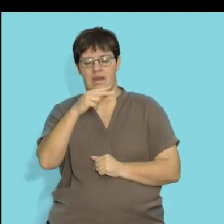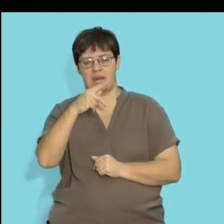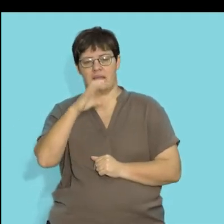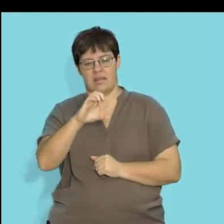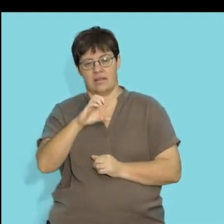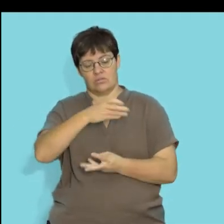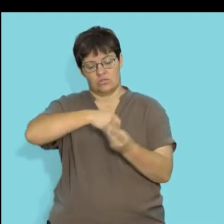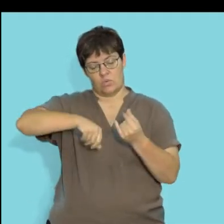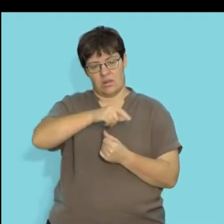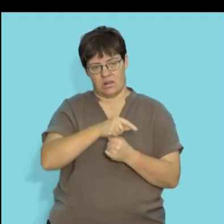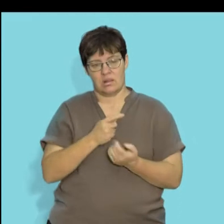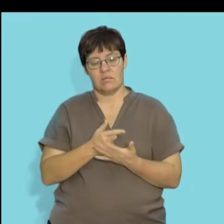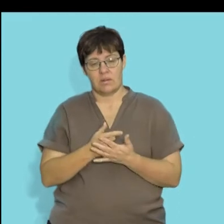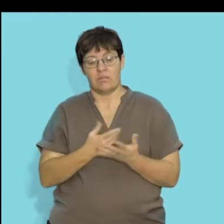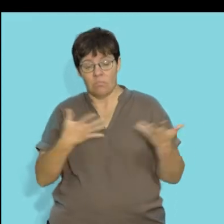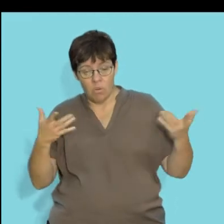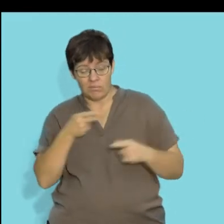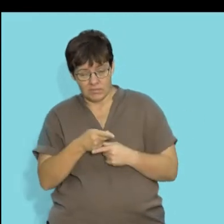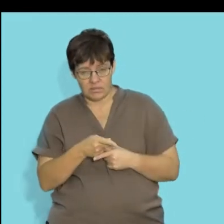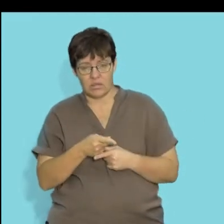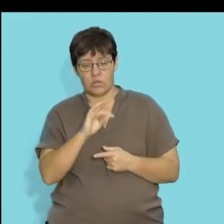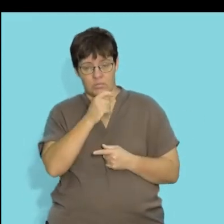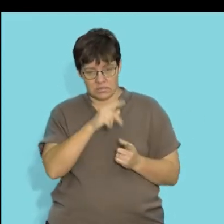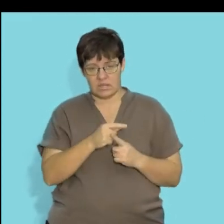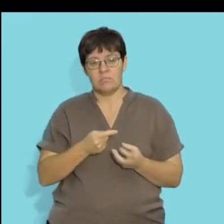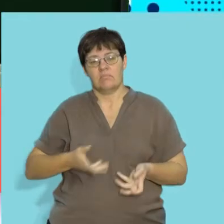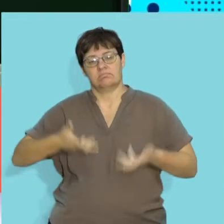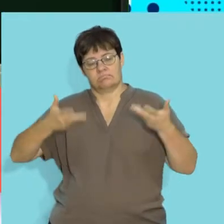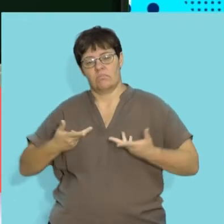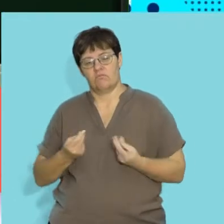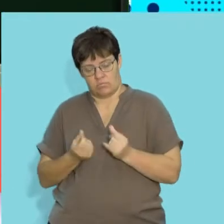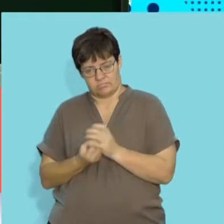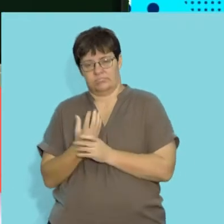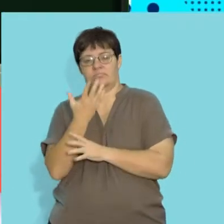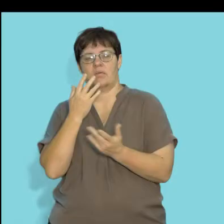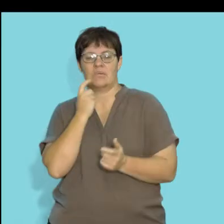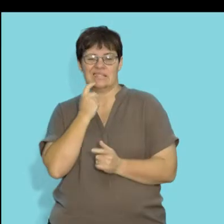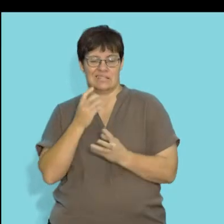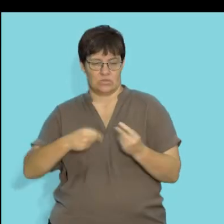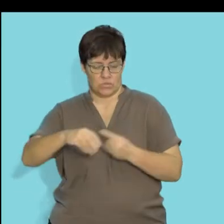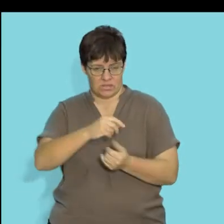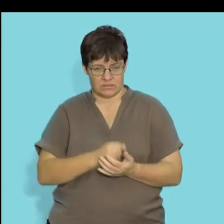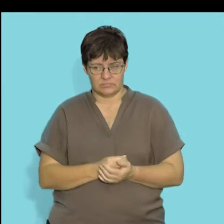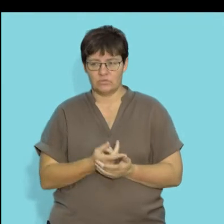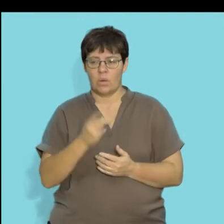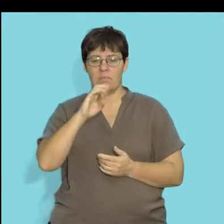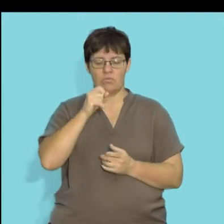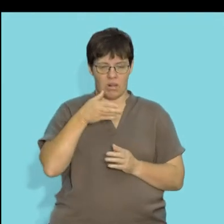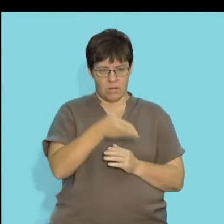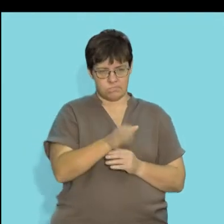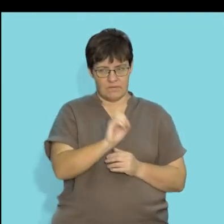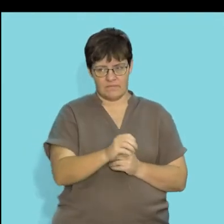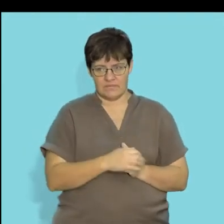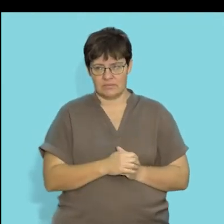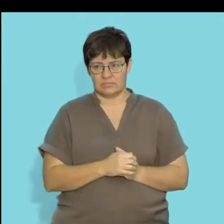content of soil. So the greater the humus content, the greater the fertility of the soil. As well as the minerals